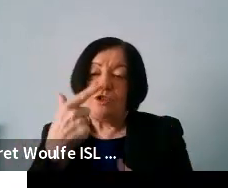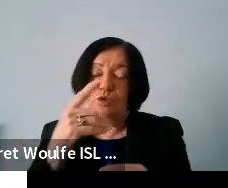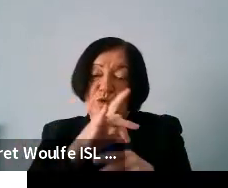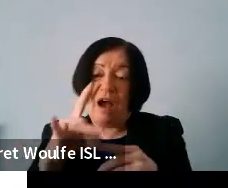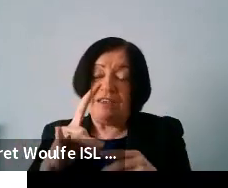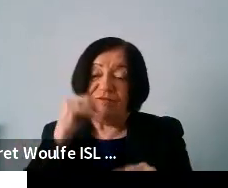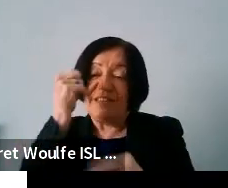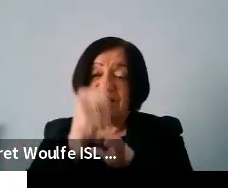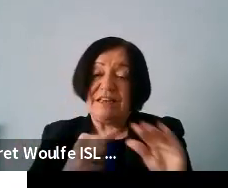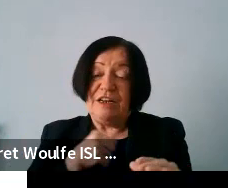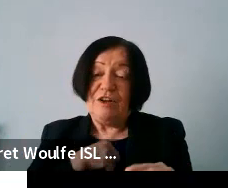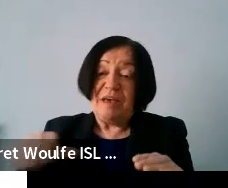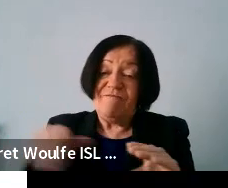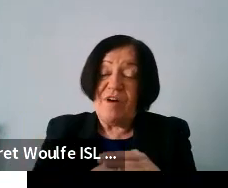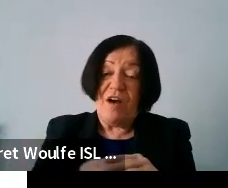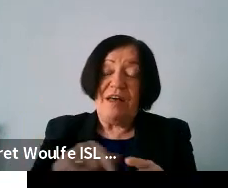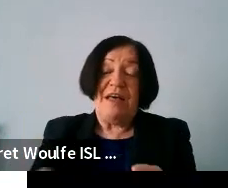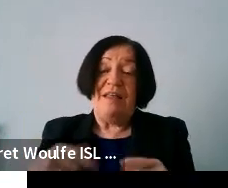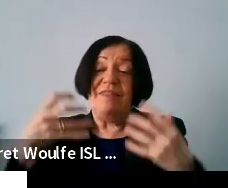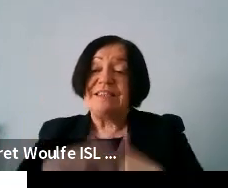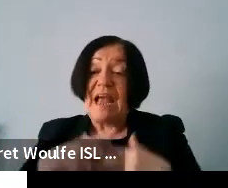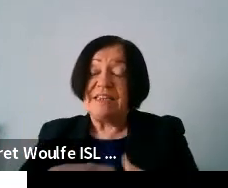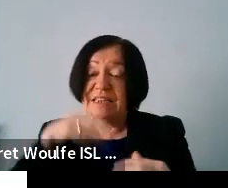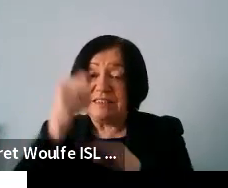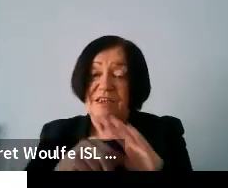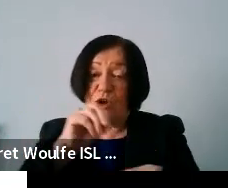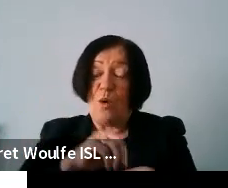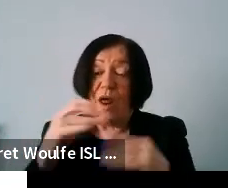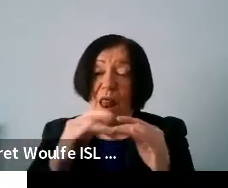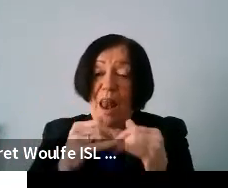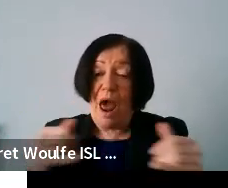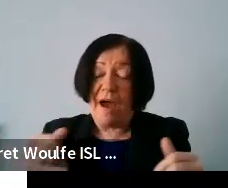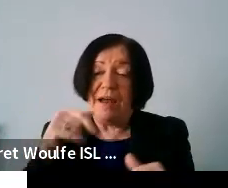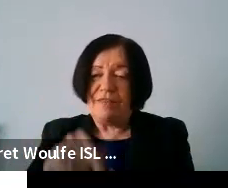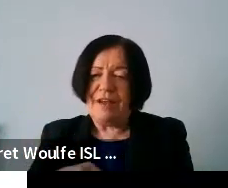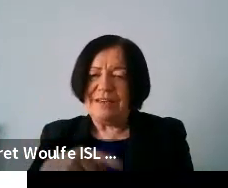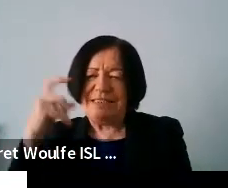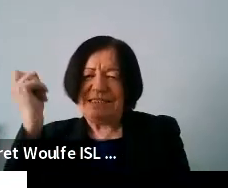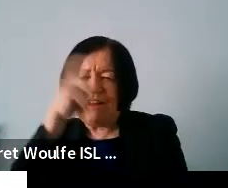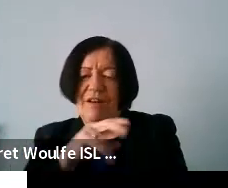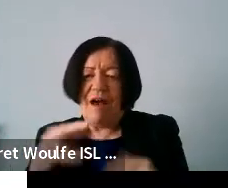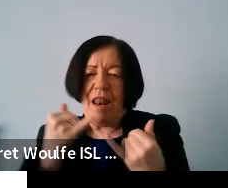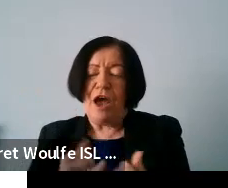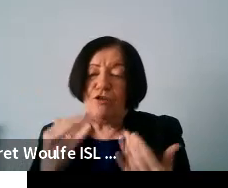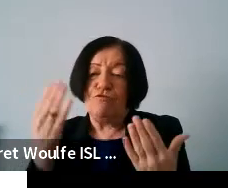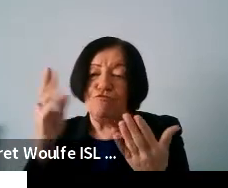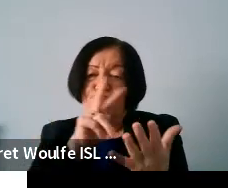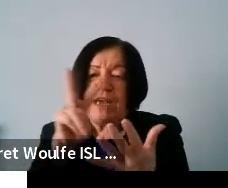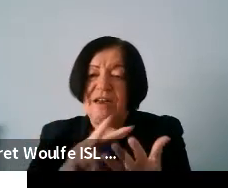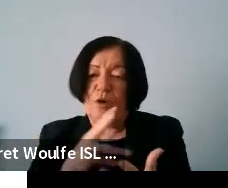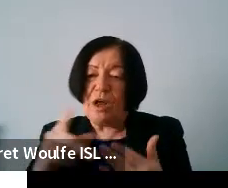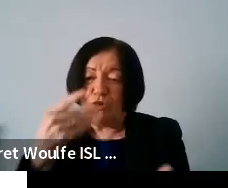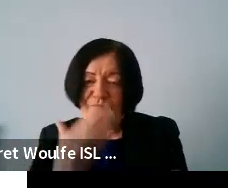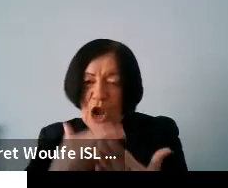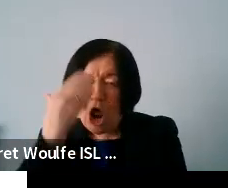skills to engage with the digital world the technical skills of going online and they're kind of tricky because unlike reading once you've learned